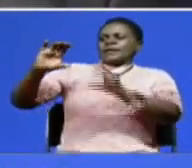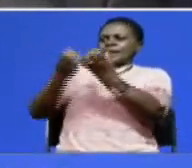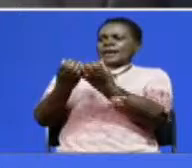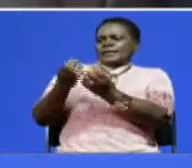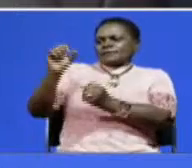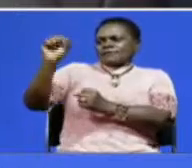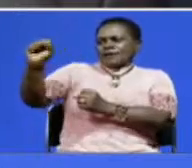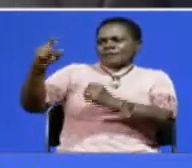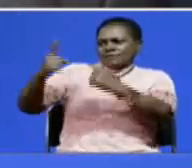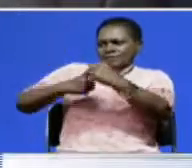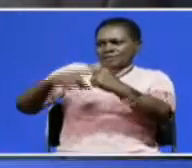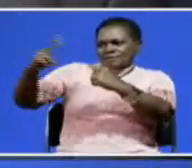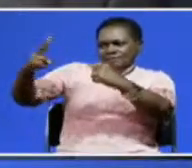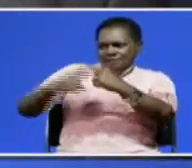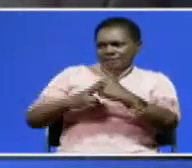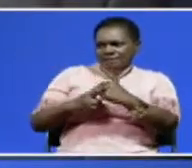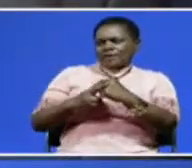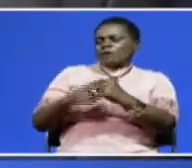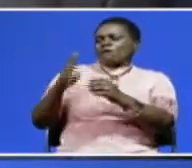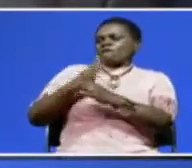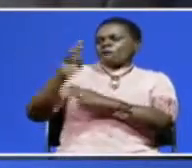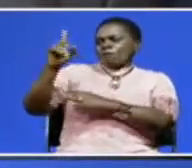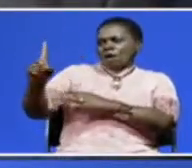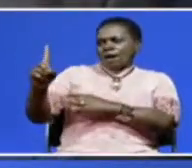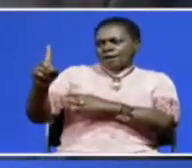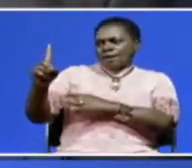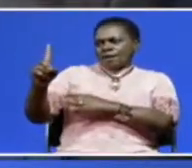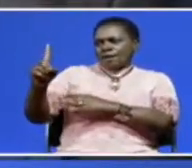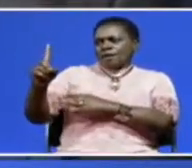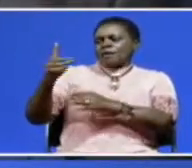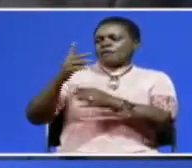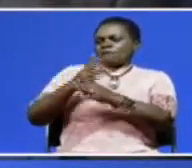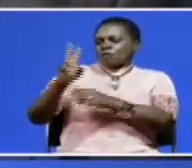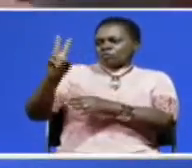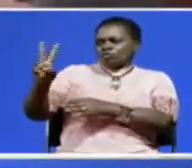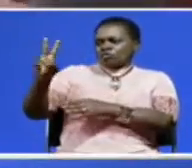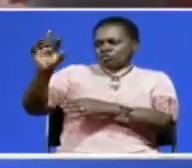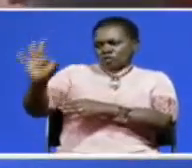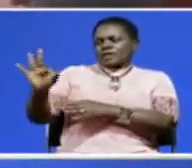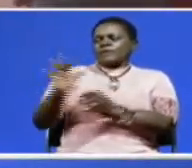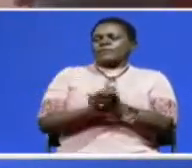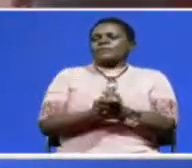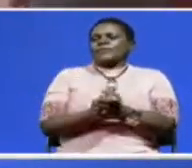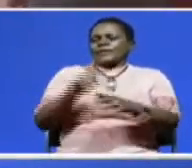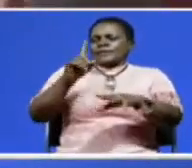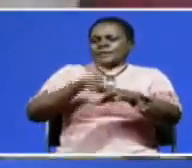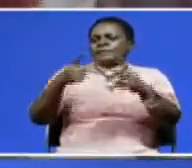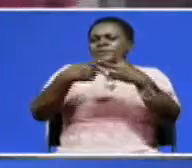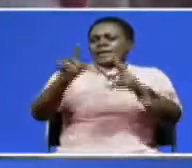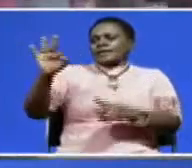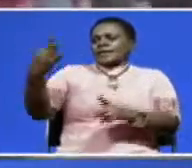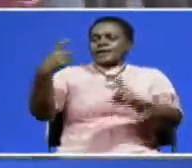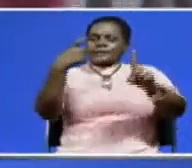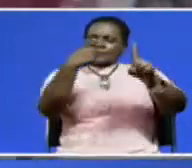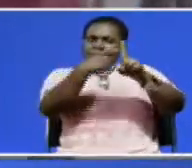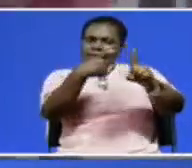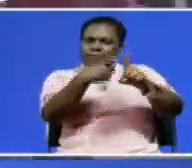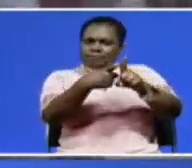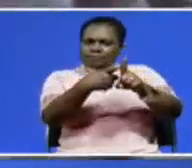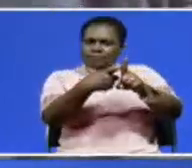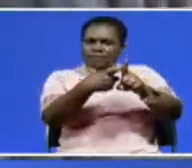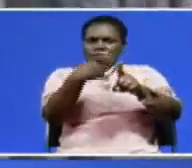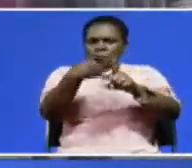5, 6 and 7, and form 1, 2 and 3 learners. At the start of the third term, now